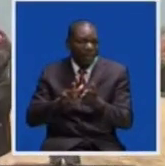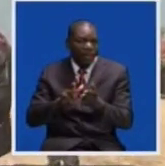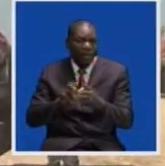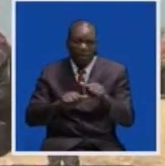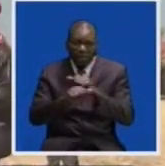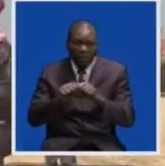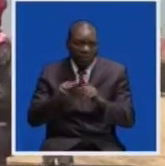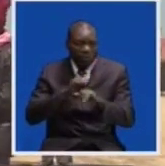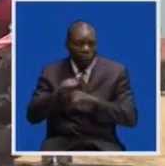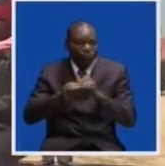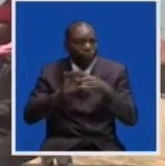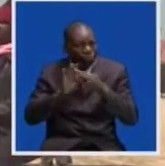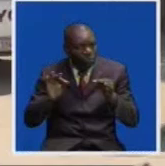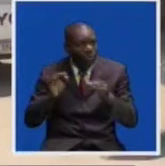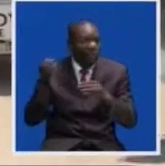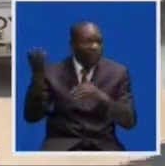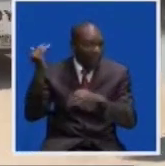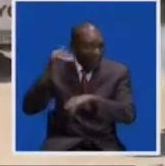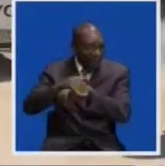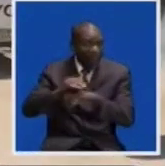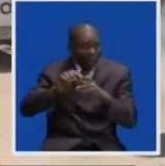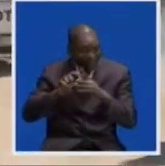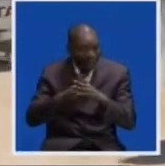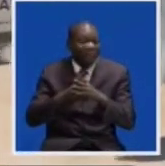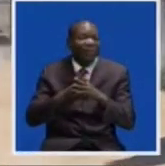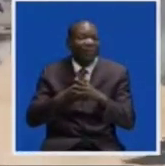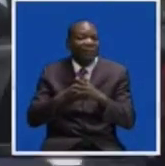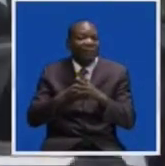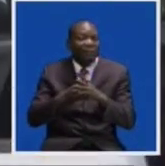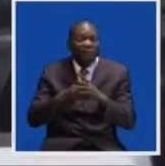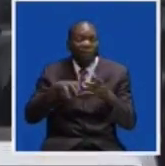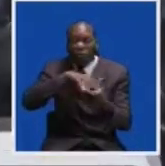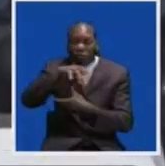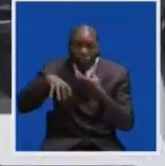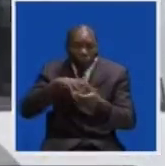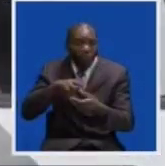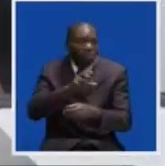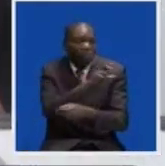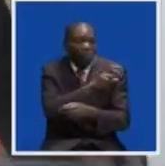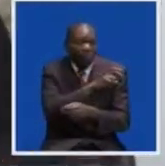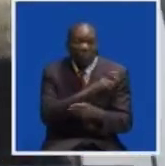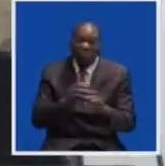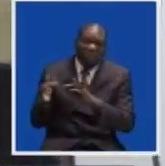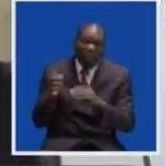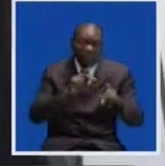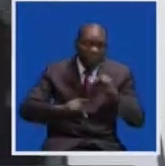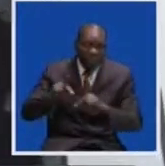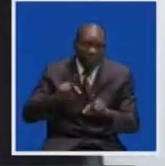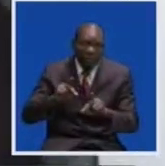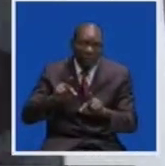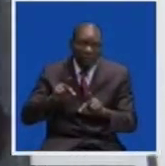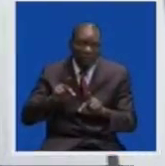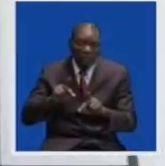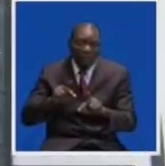started last night and by midday, police were still running battles with residents. A Zambia Daily Mail vehicle, which was in Mrs. Katanga's